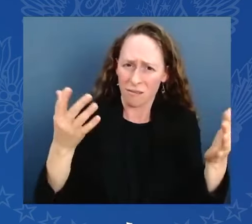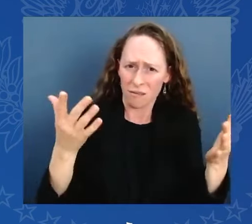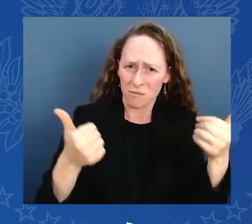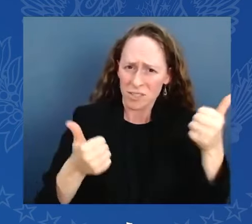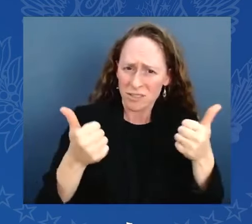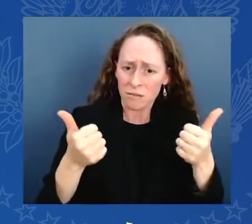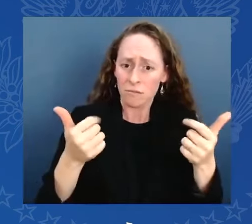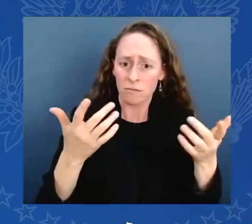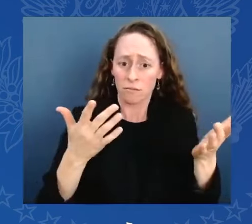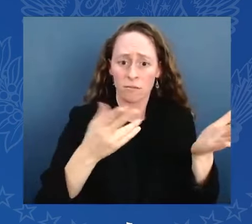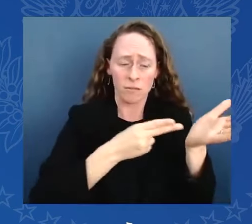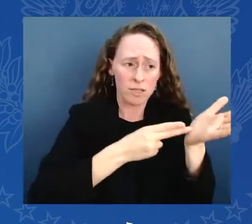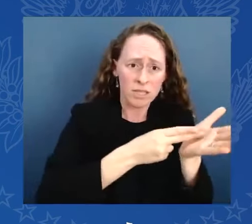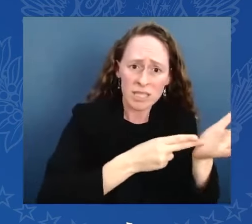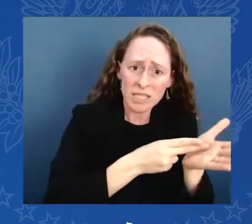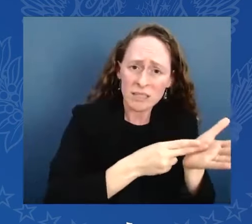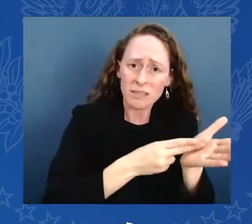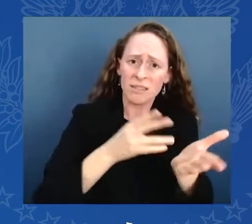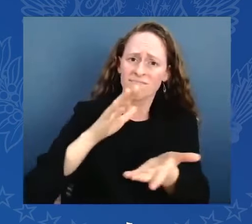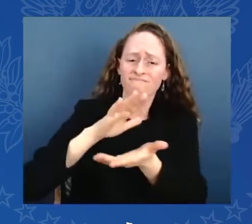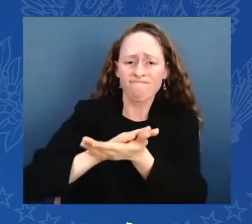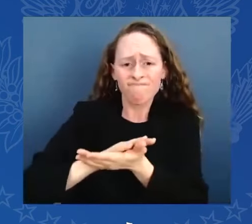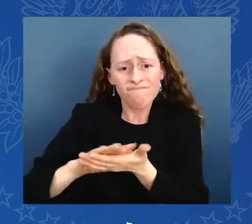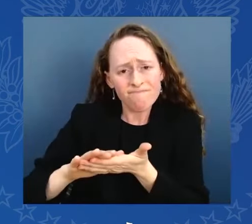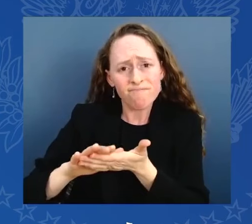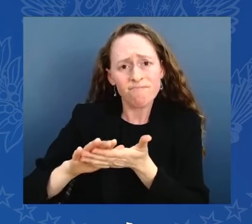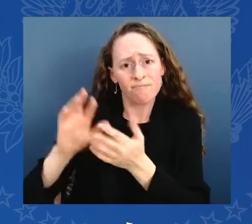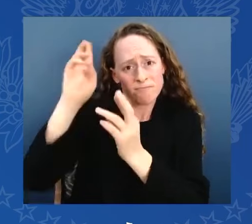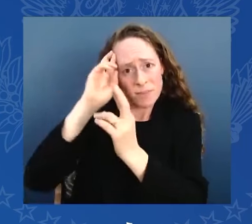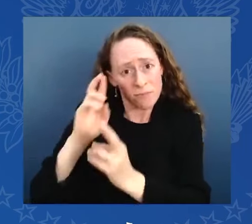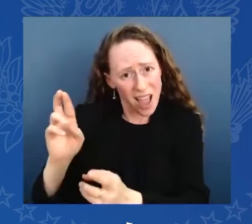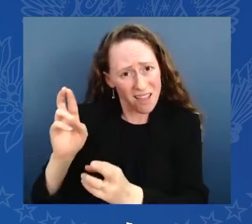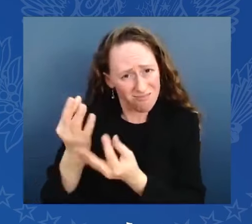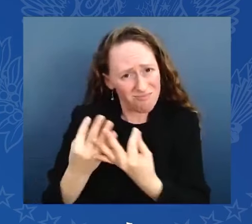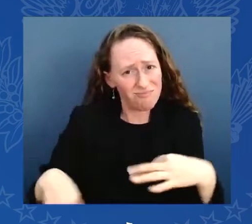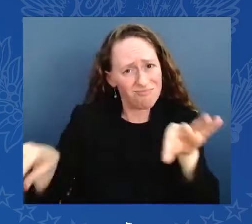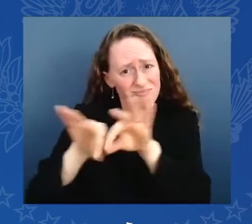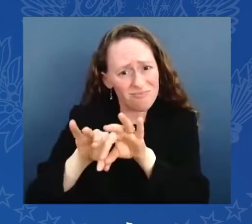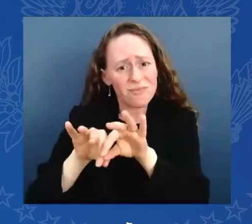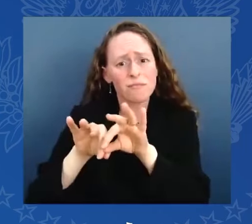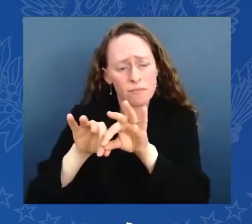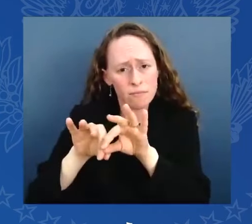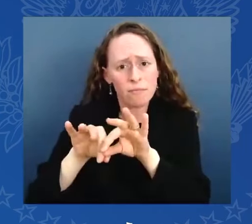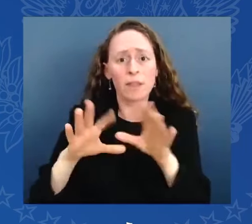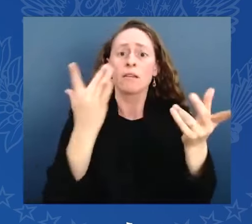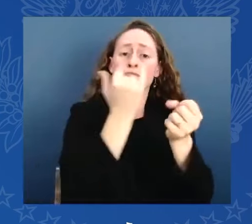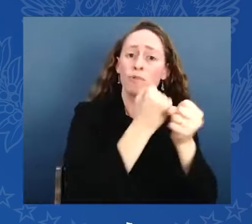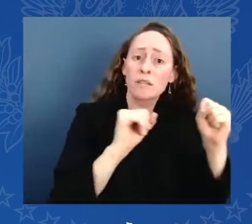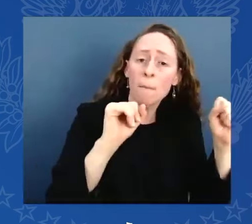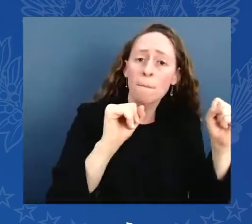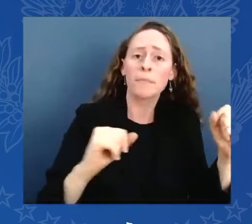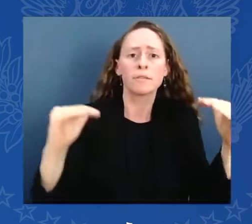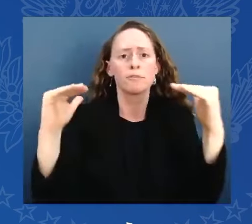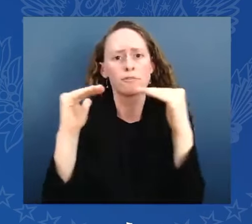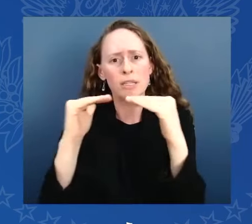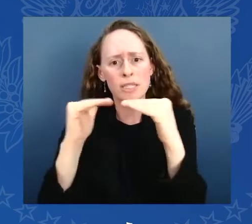In this moment, we can see those we disagree with, not as enemies, but as fellow Americans. Can we